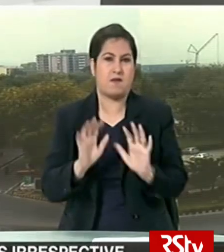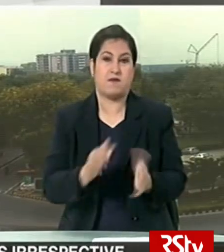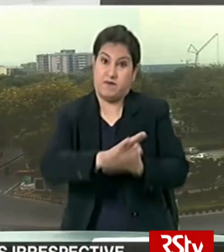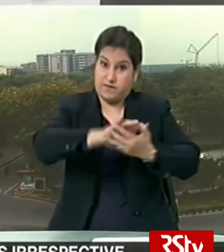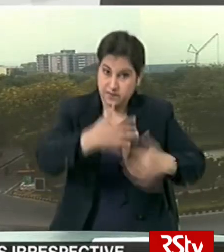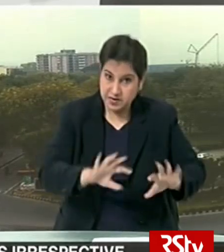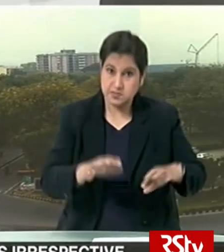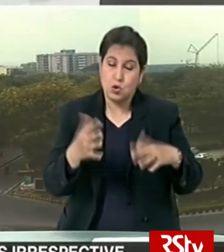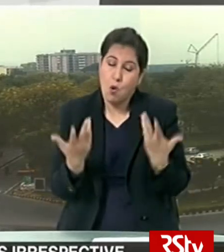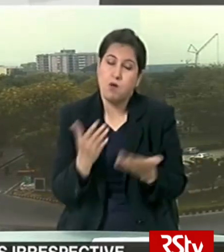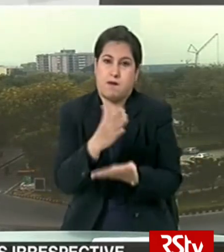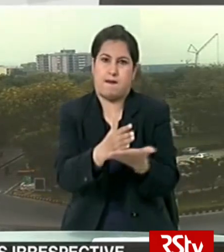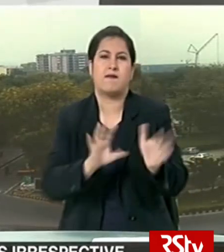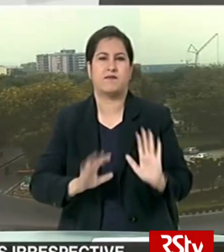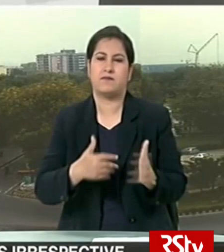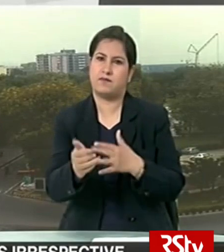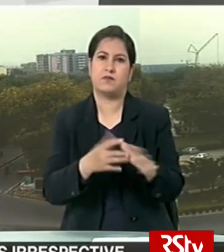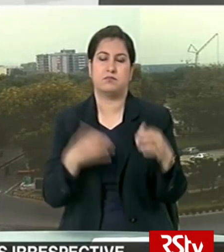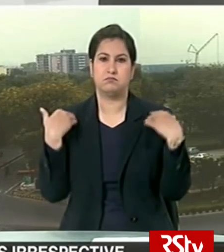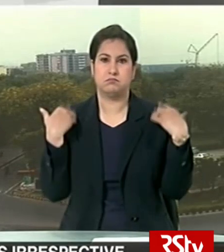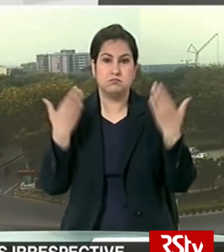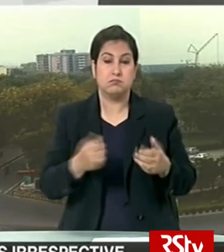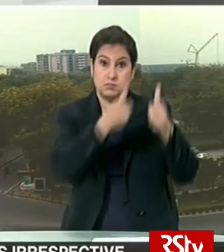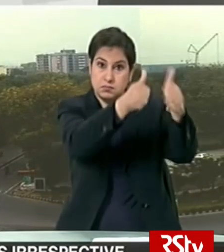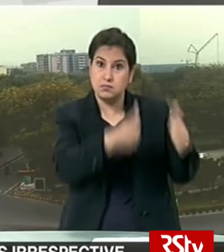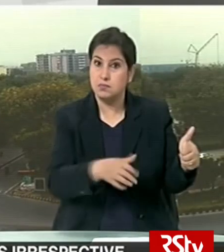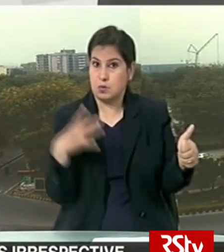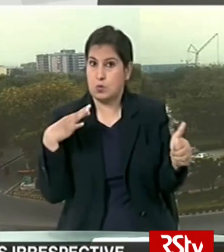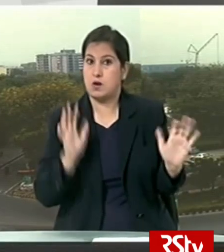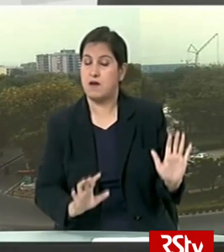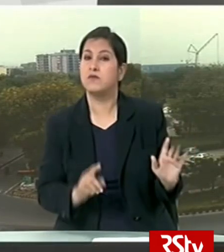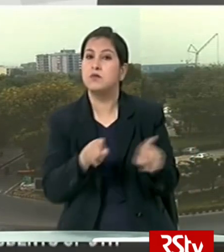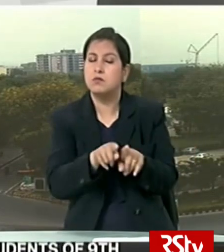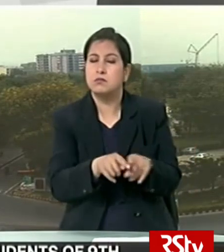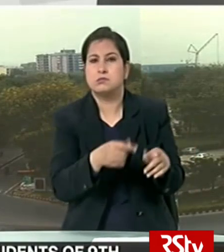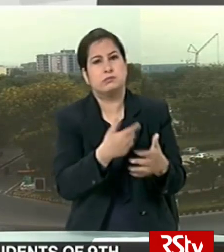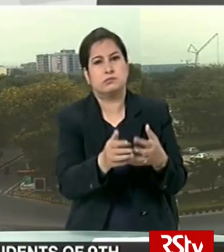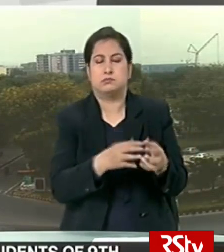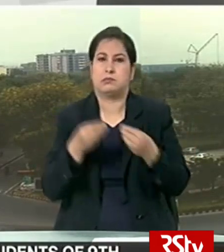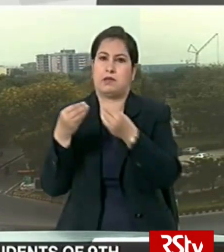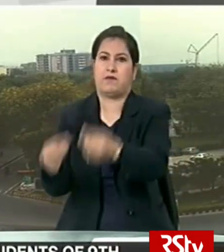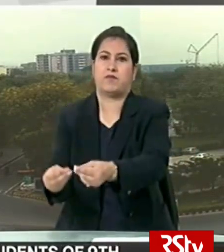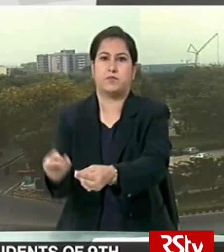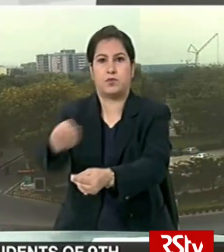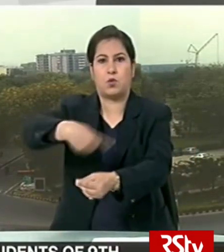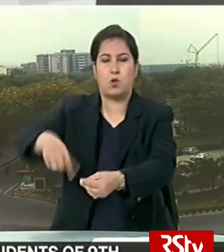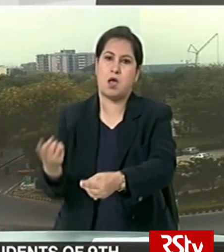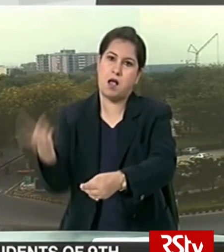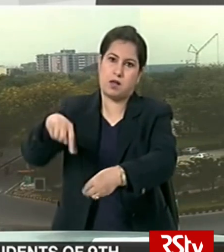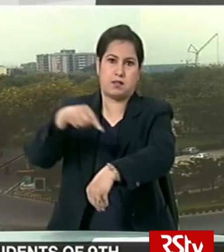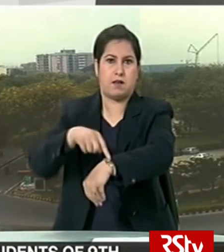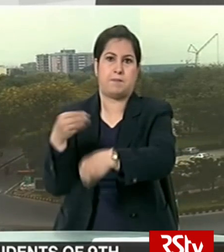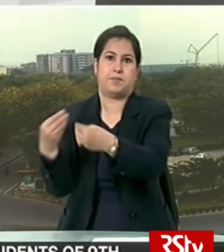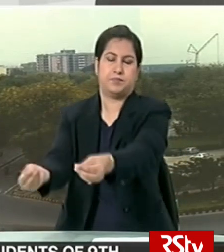have been complete and the exam results have been released or their exams have not been completed The